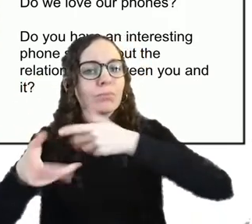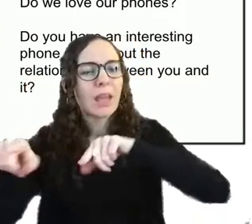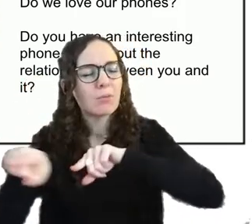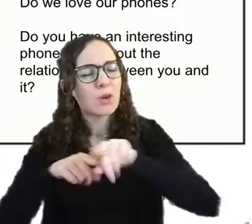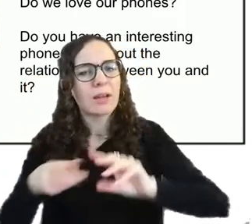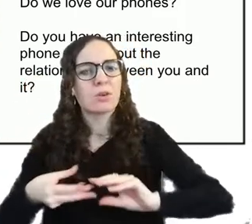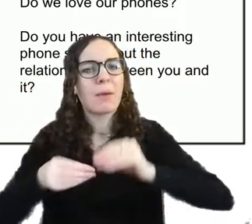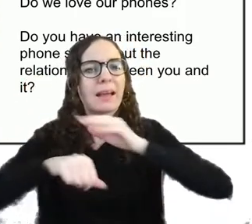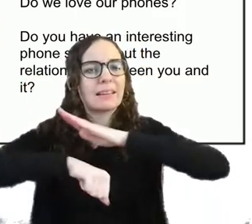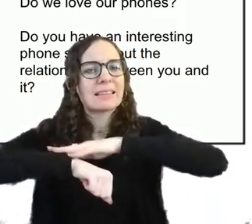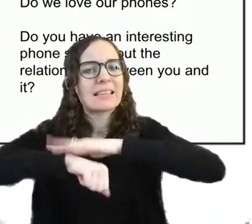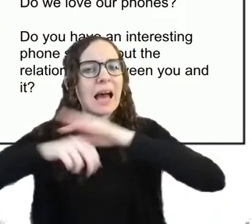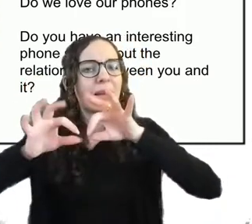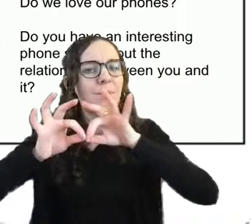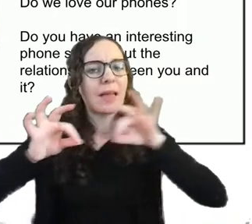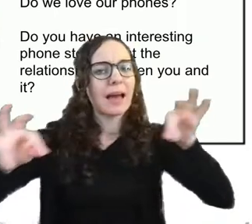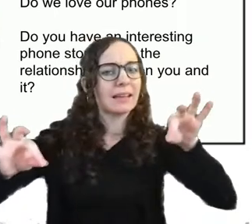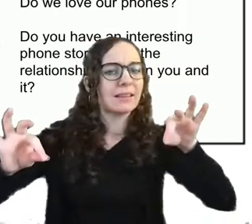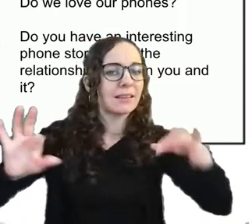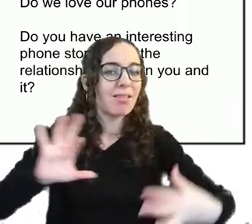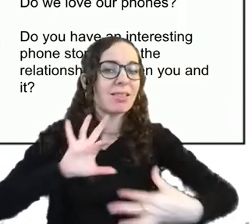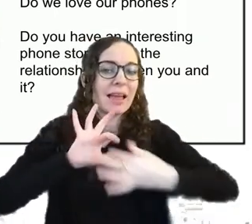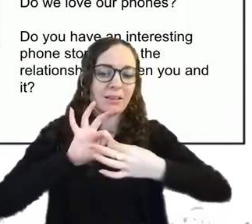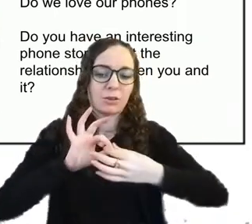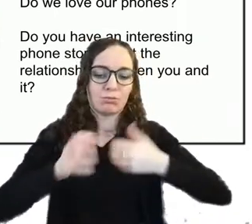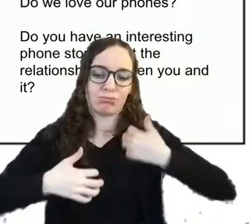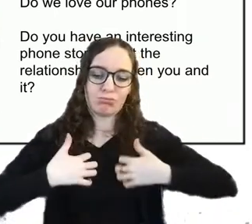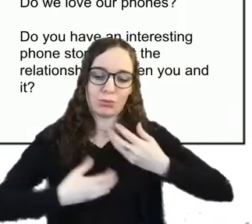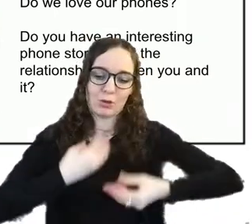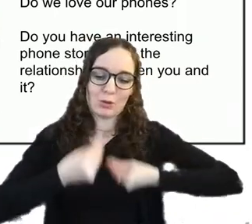okay